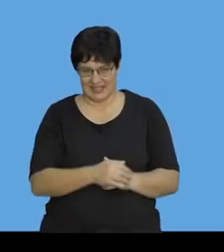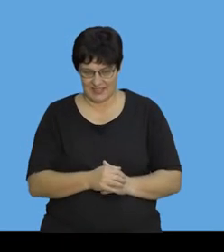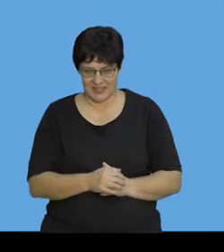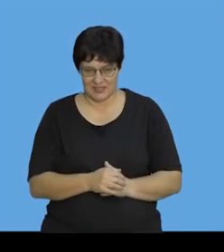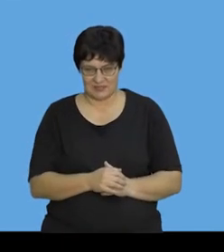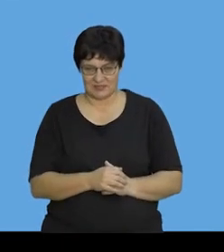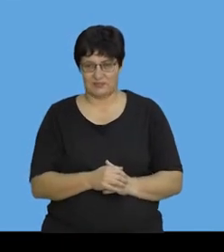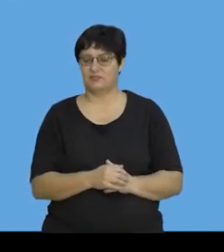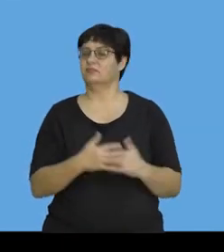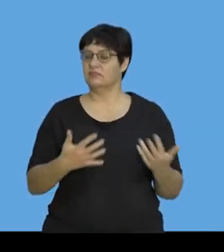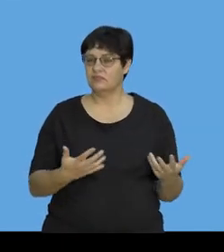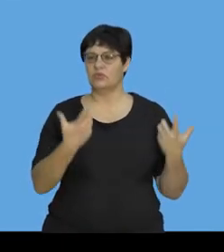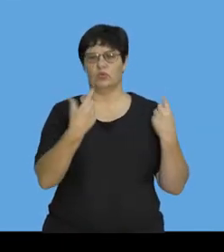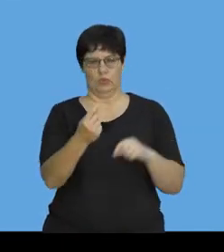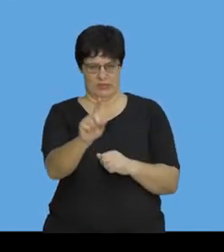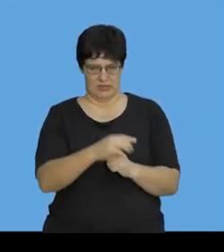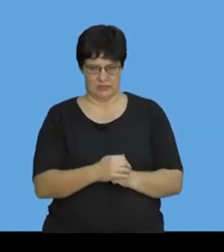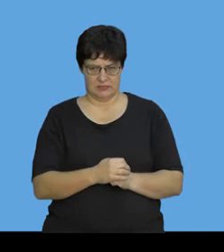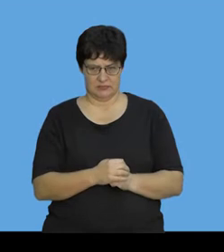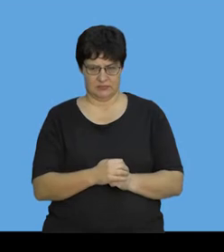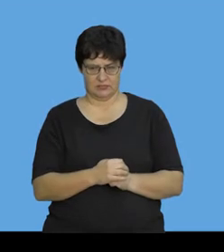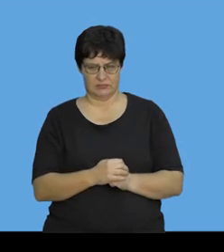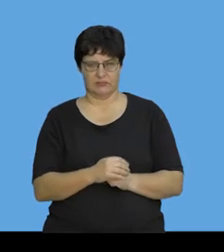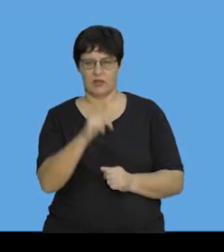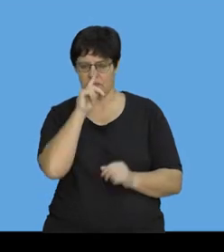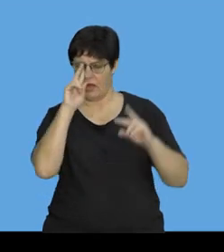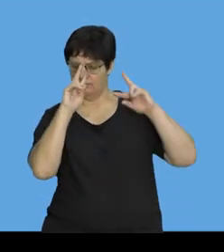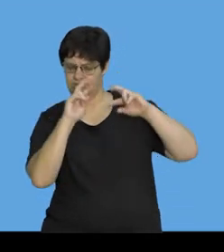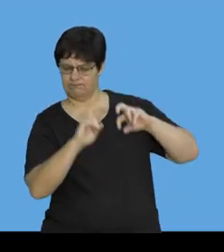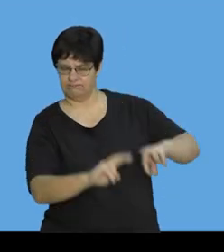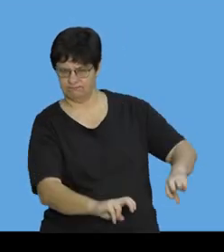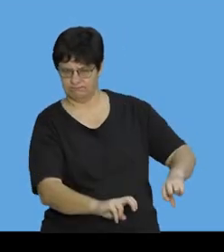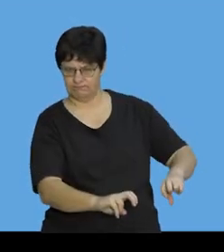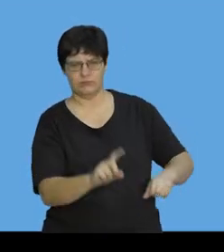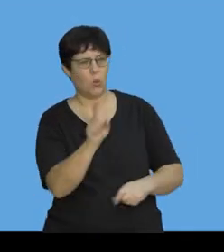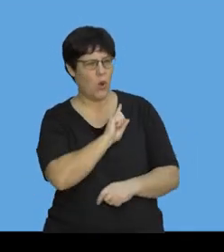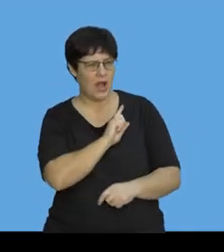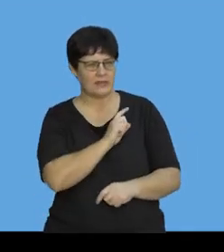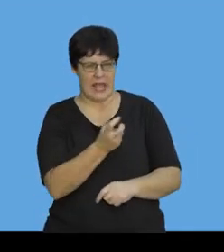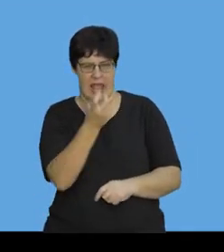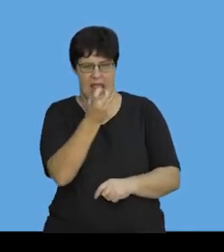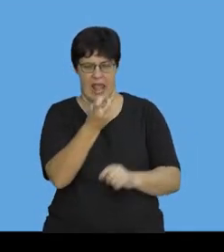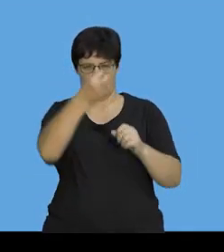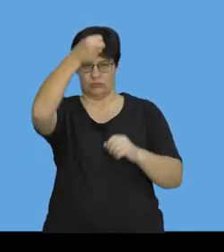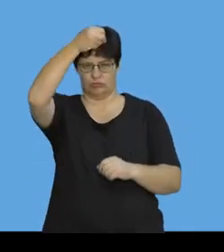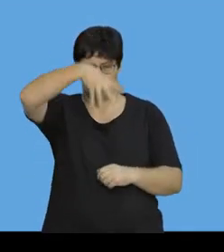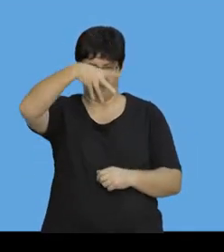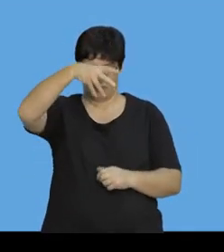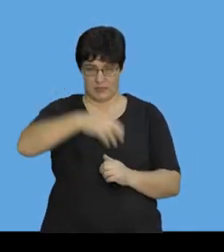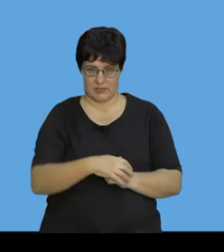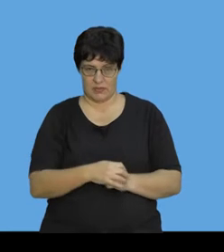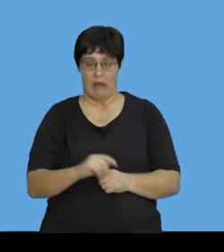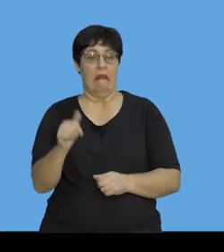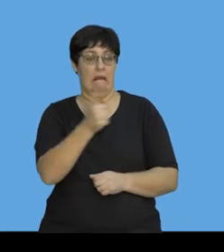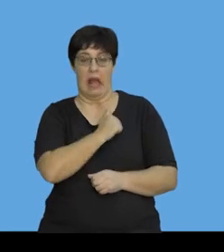So, what we're going to do is we're going to do a little bit of an investigation with an egg drop. Now, luckily, I don't have to do this